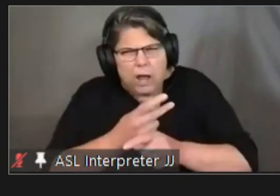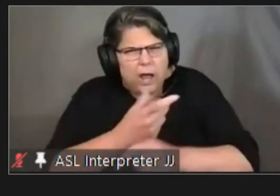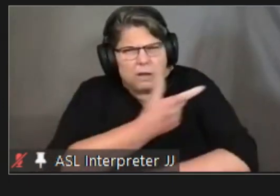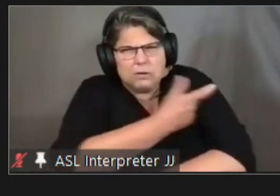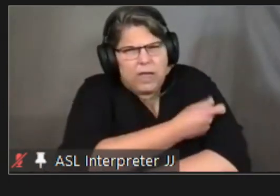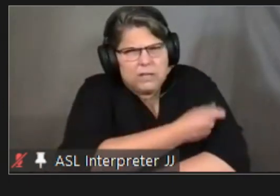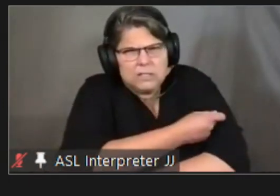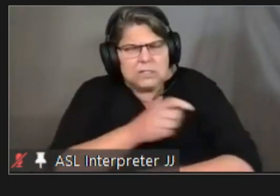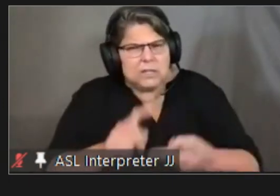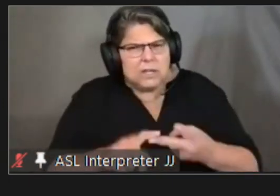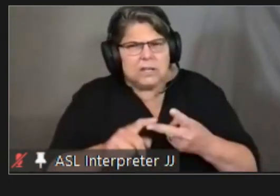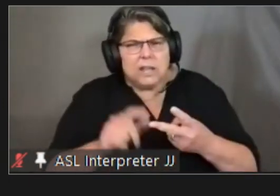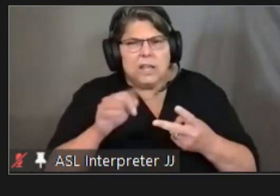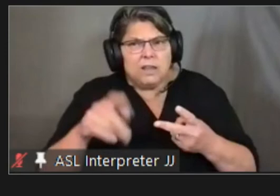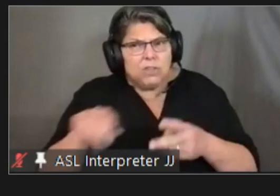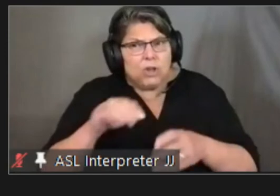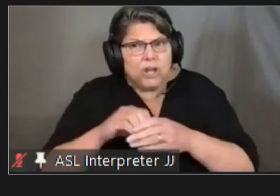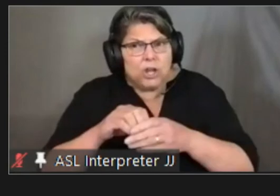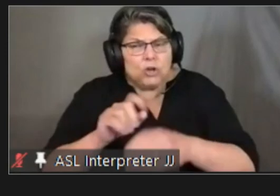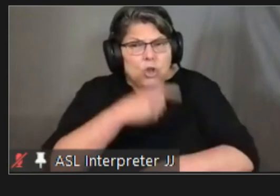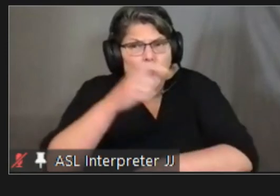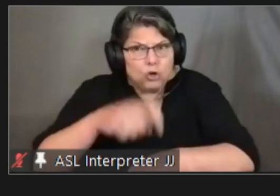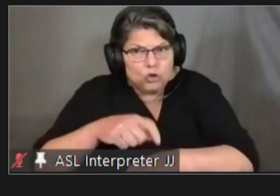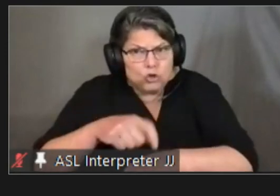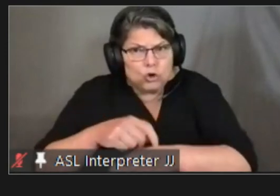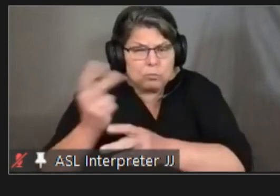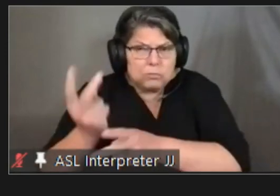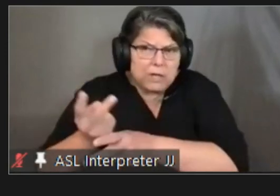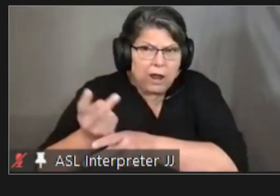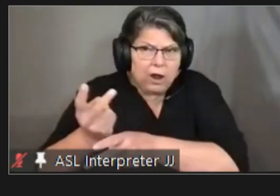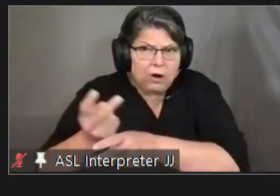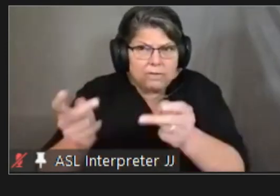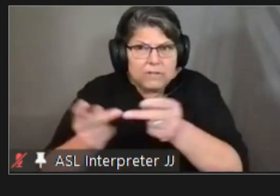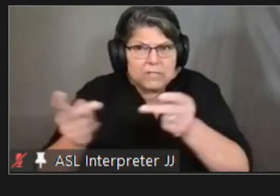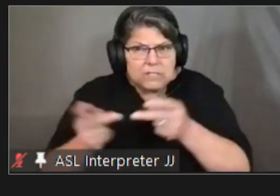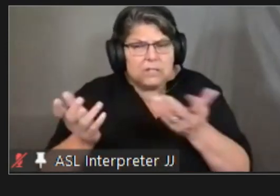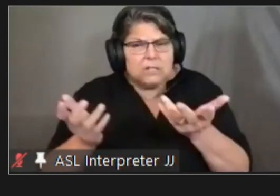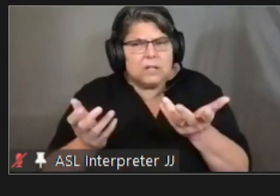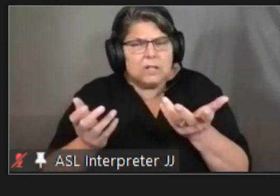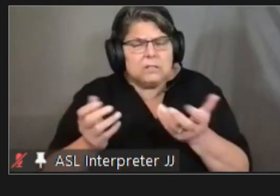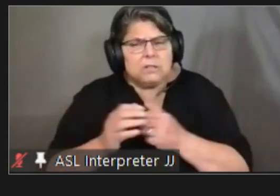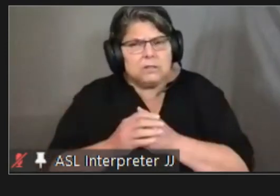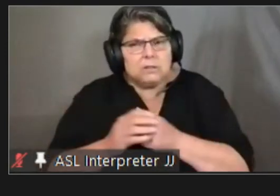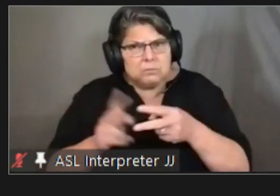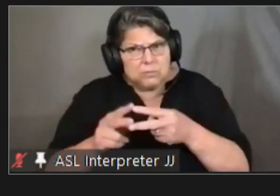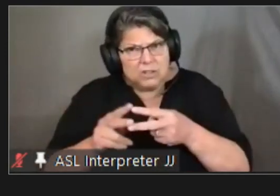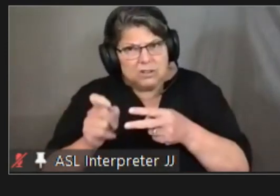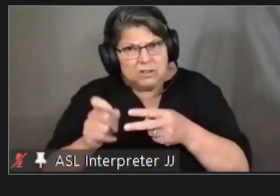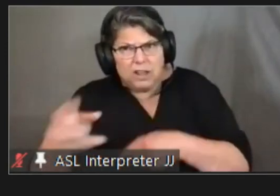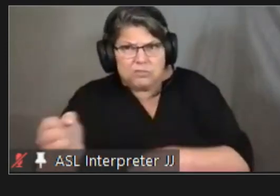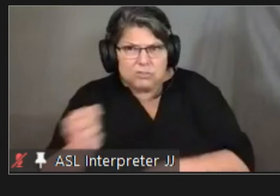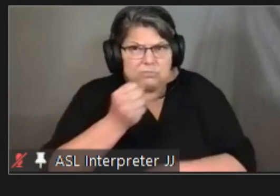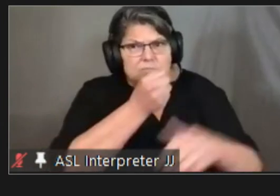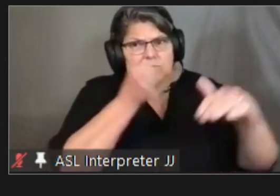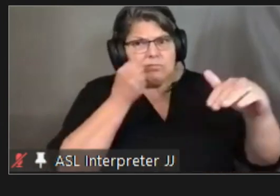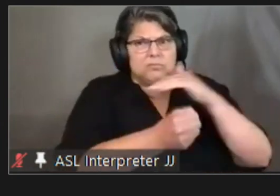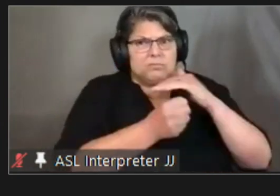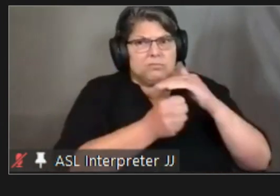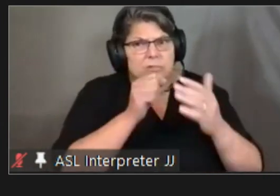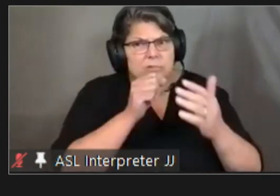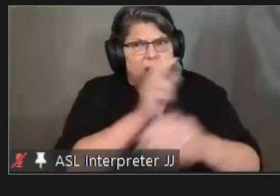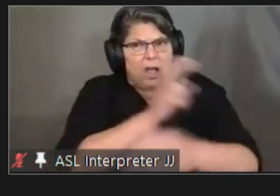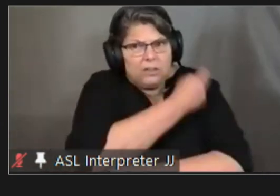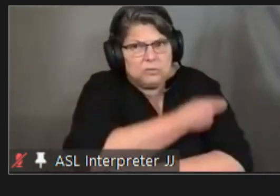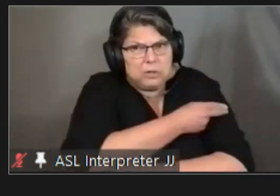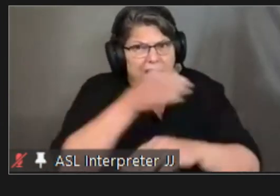in these long-term care facilities mendo post-acute and mountain view uh were they hospitalized after they got sick